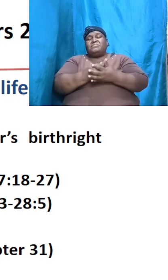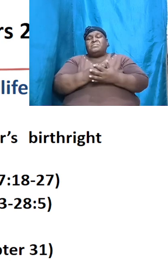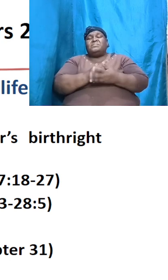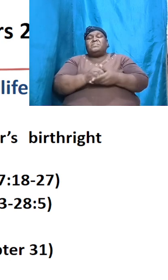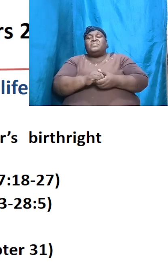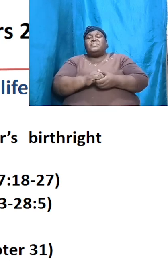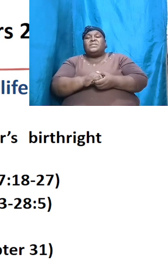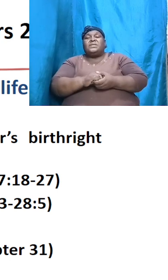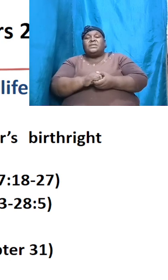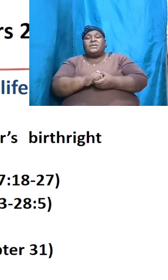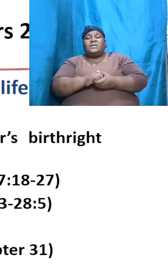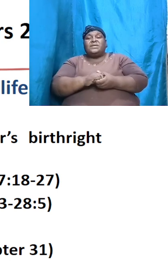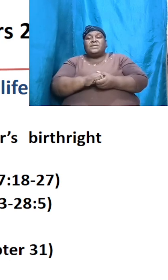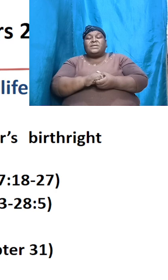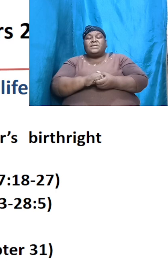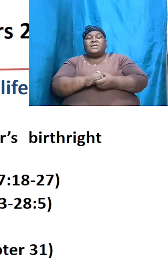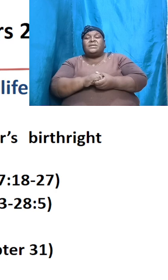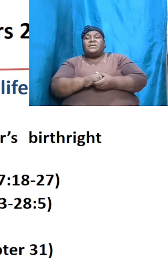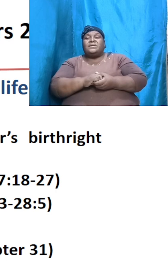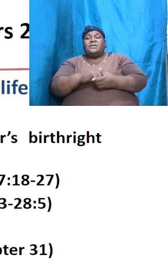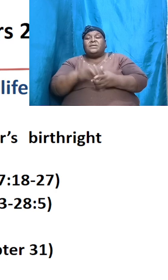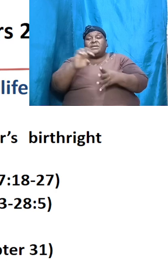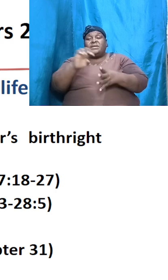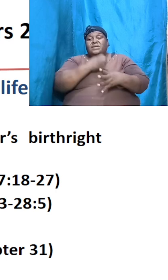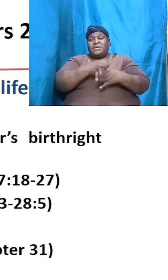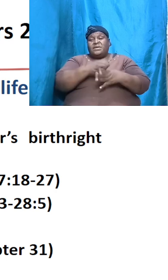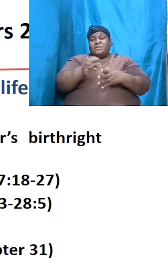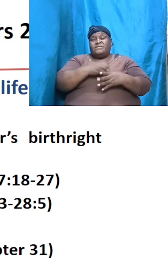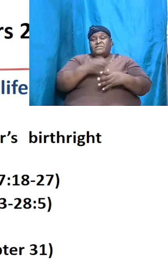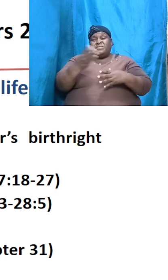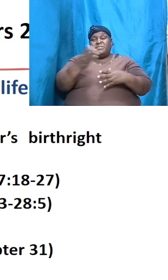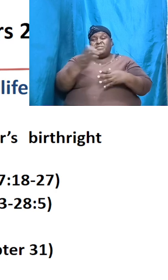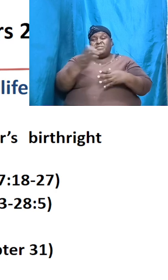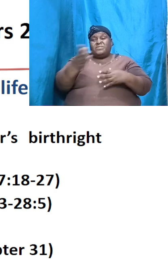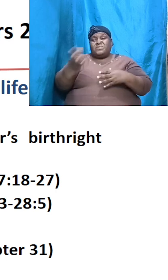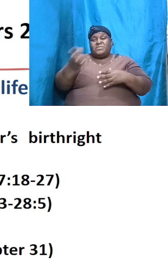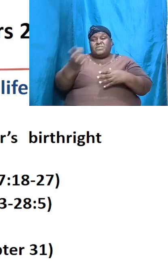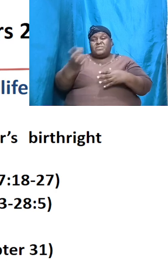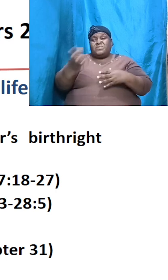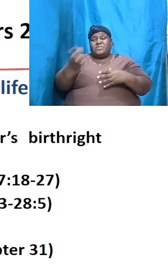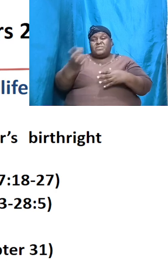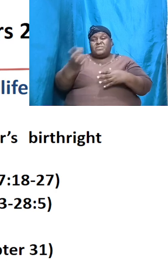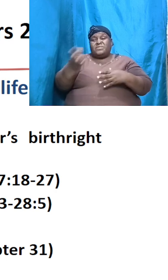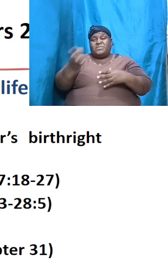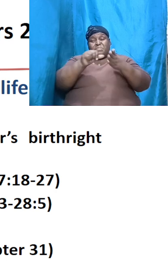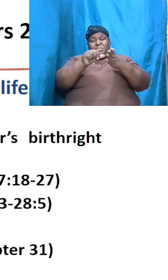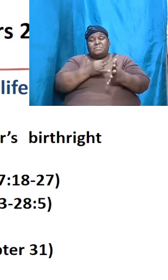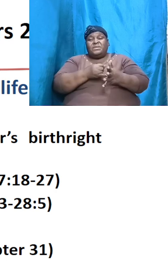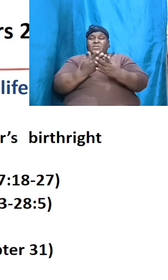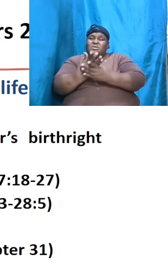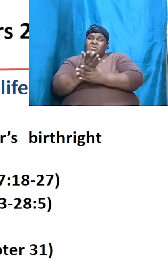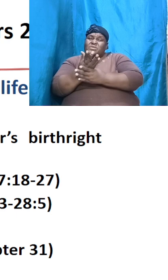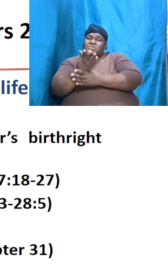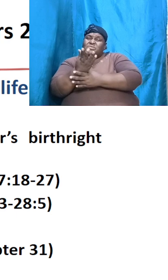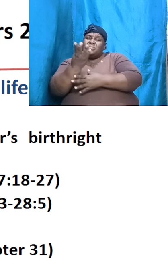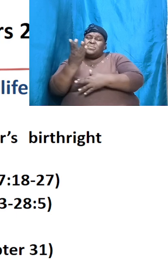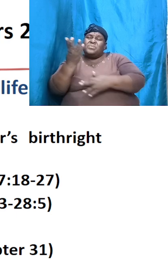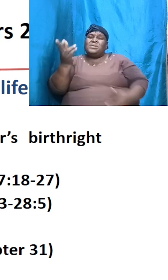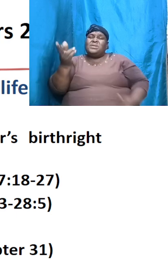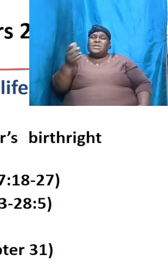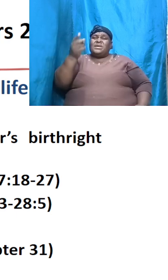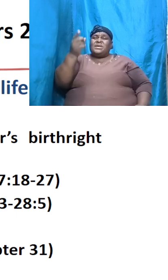mark your heart even though he bought it it was through a kind of